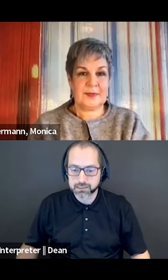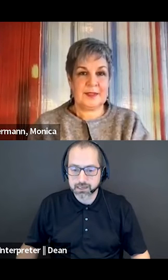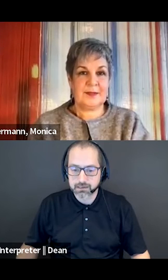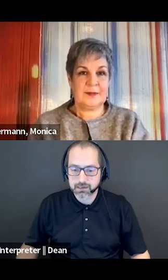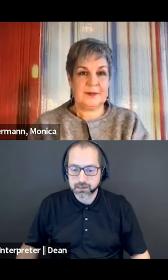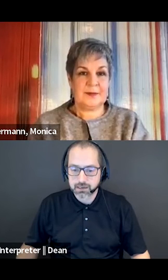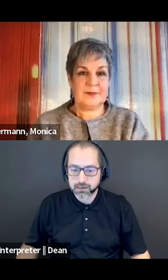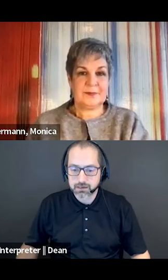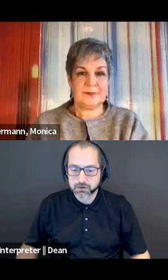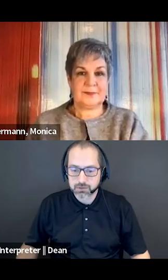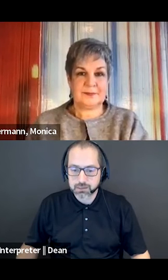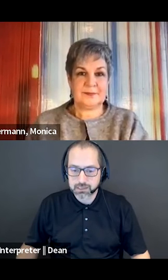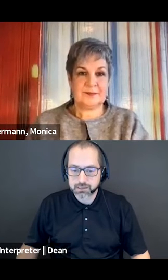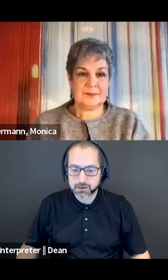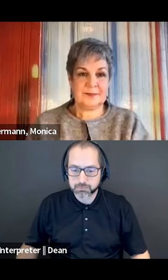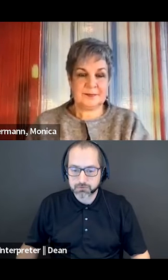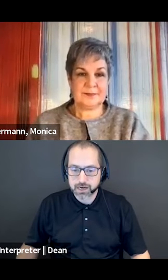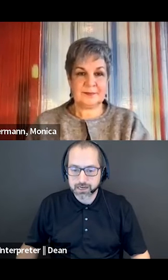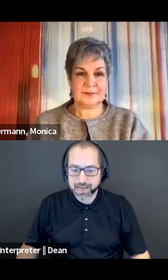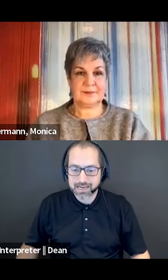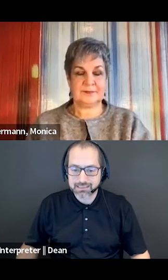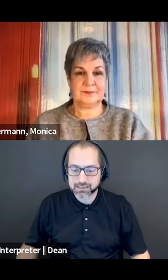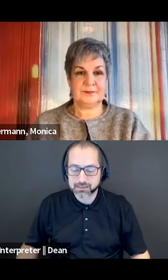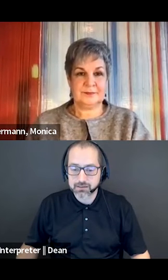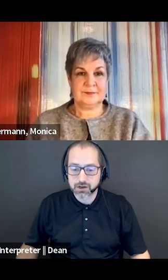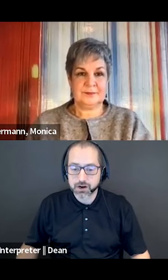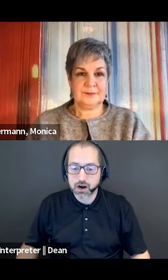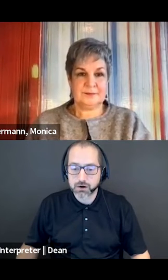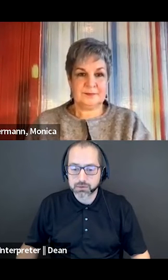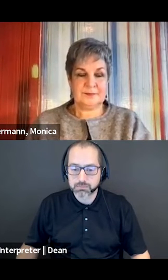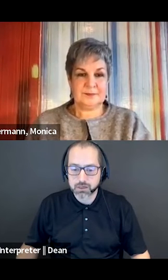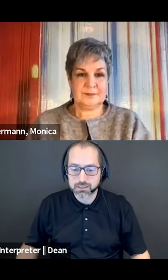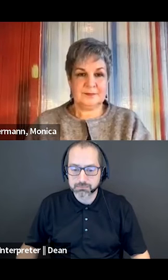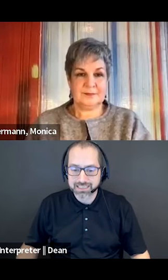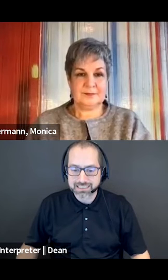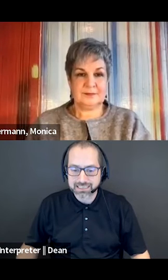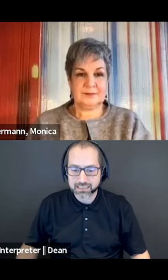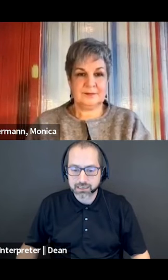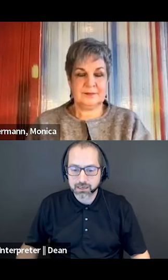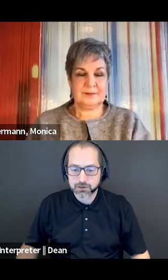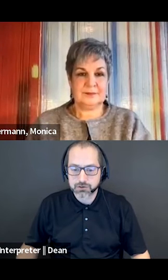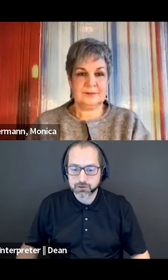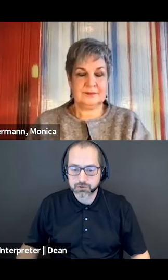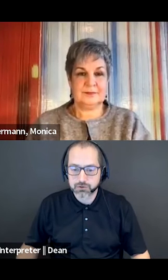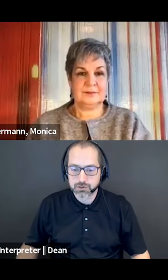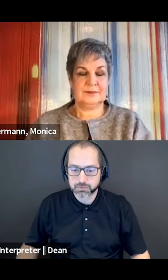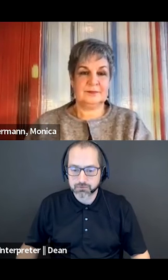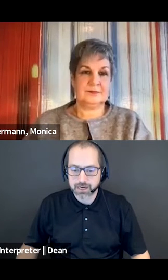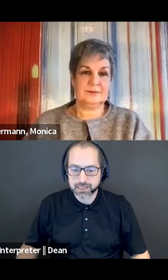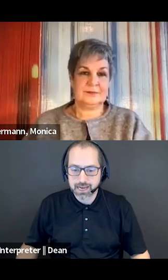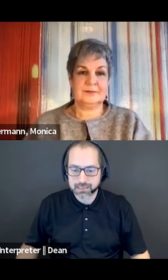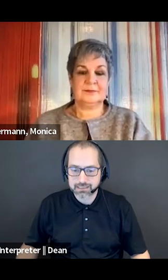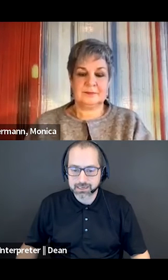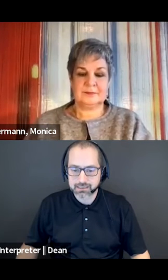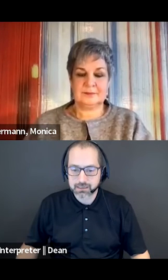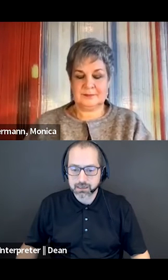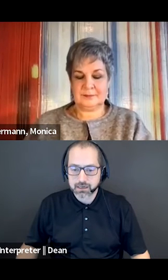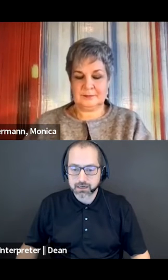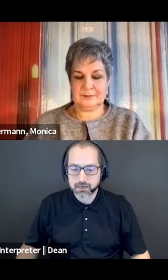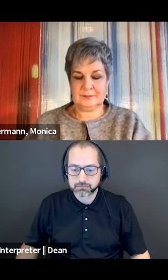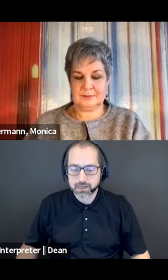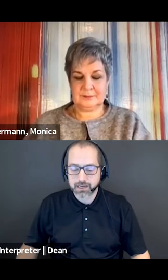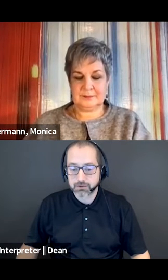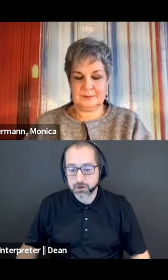employees that, you know, you're providing access, and it's not our responsibility to provide the access.